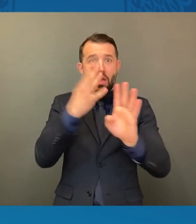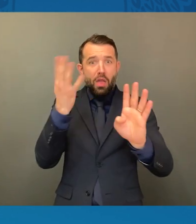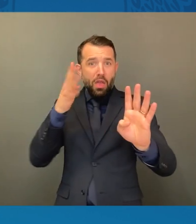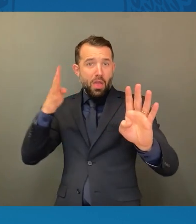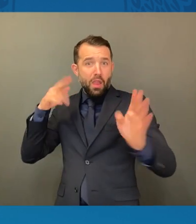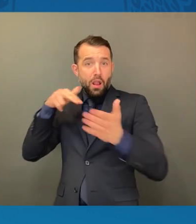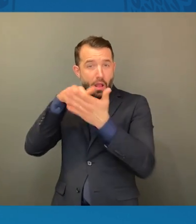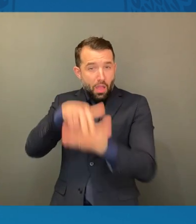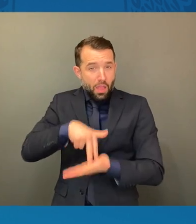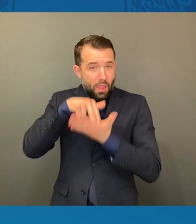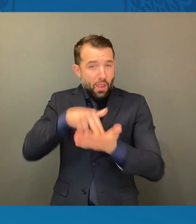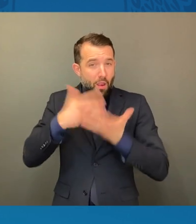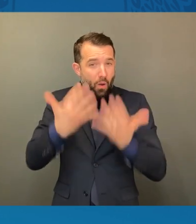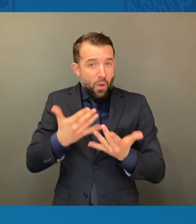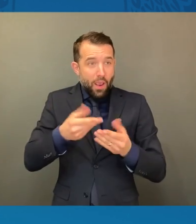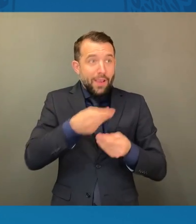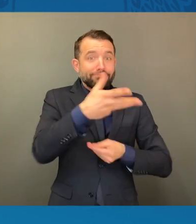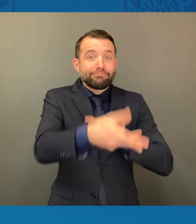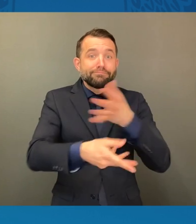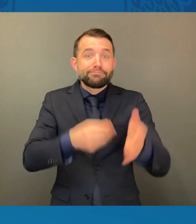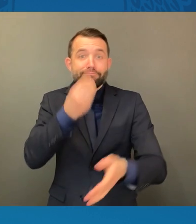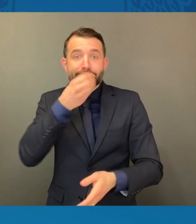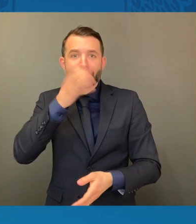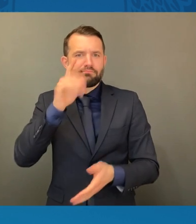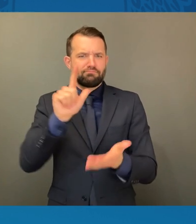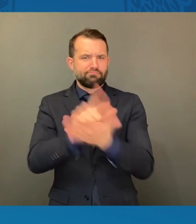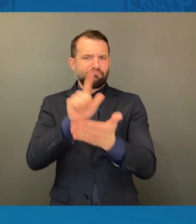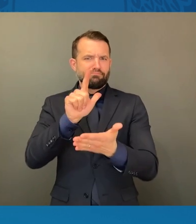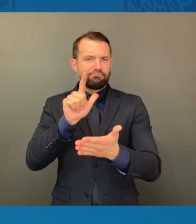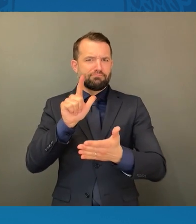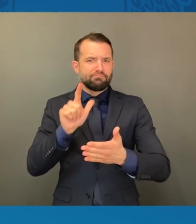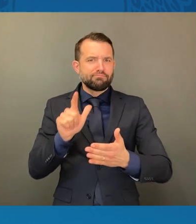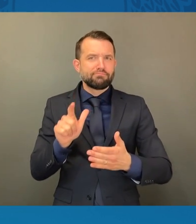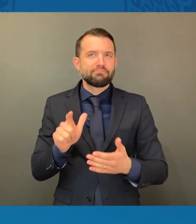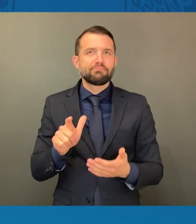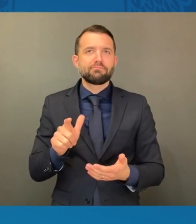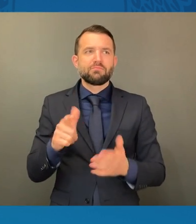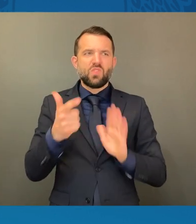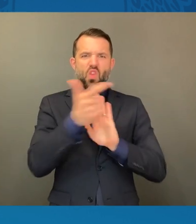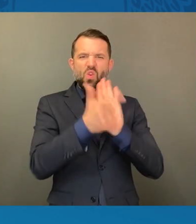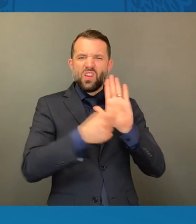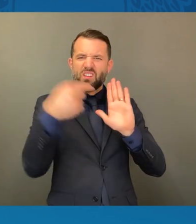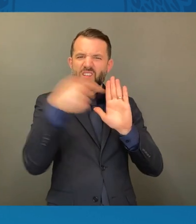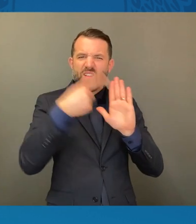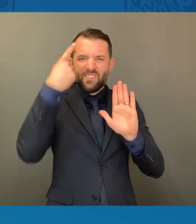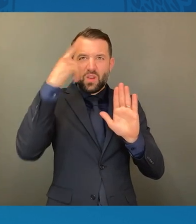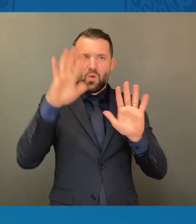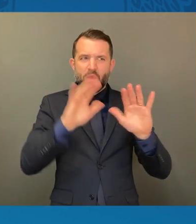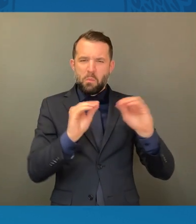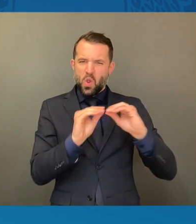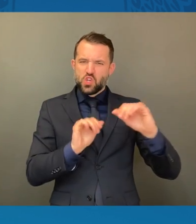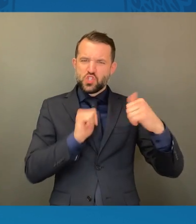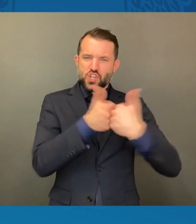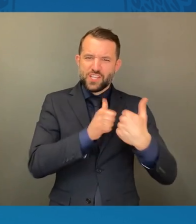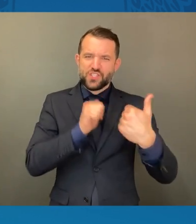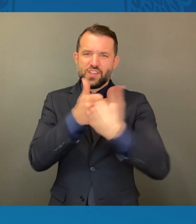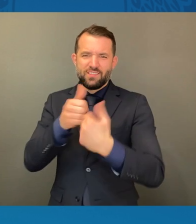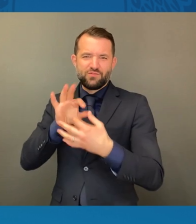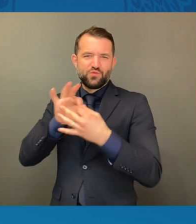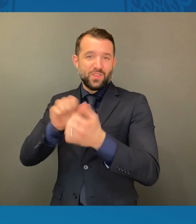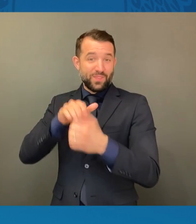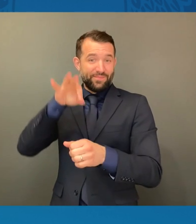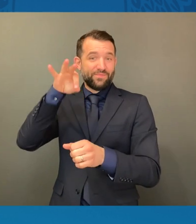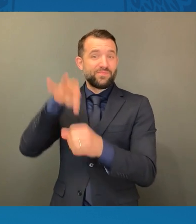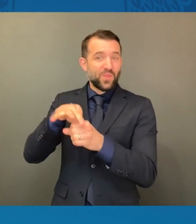that put simply make it much more difficult for people to vote with an expectation that then we will not